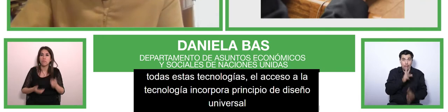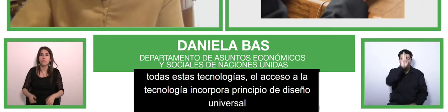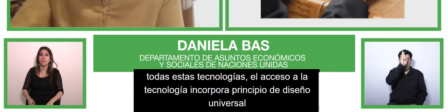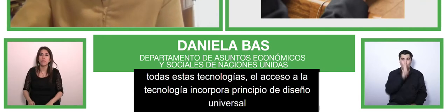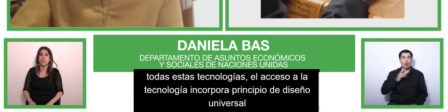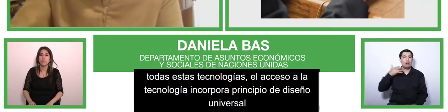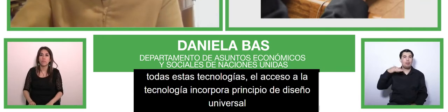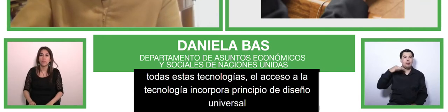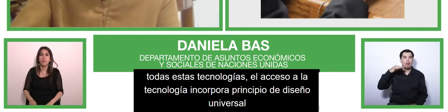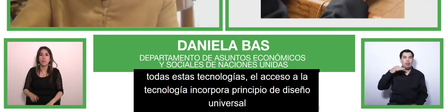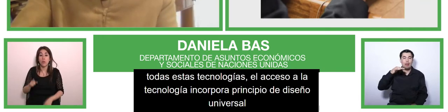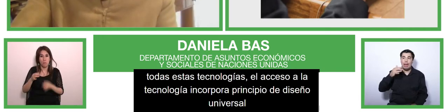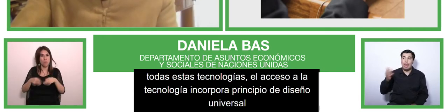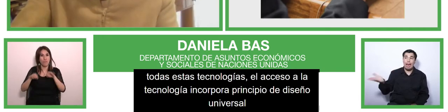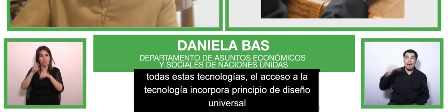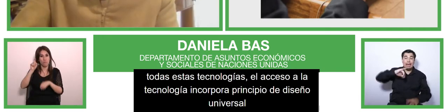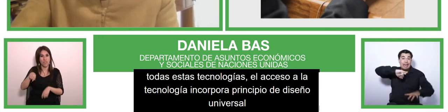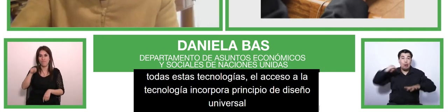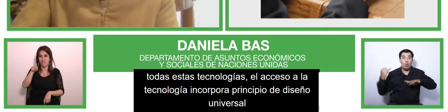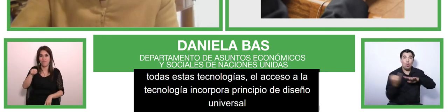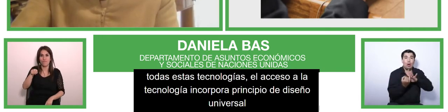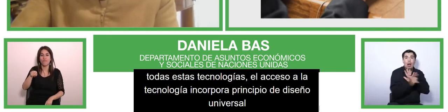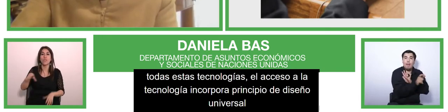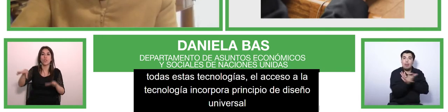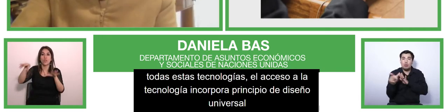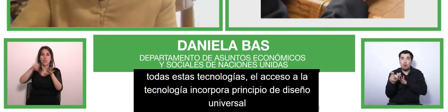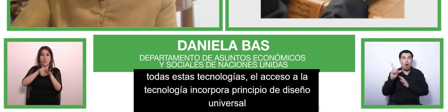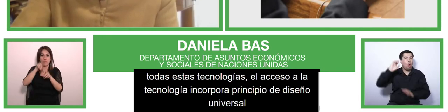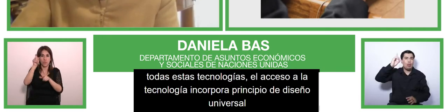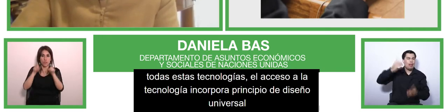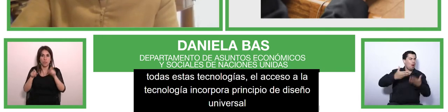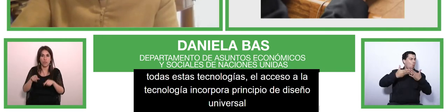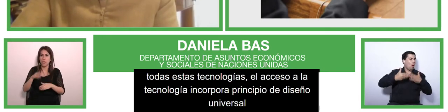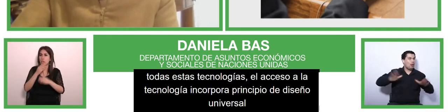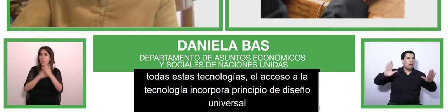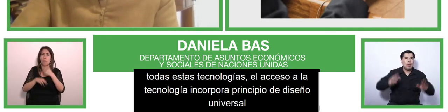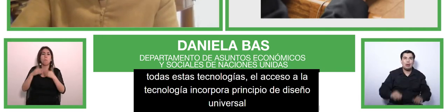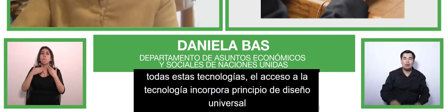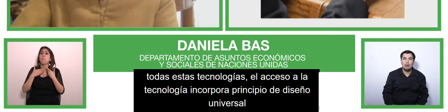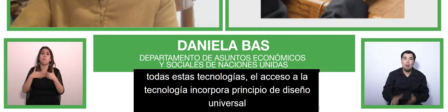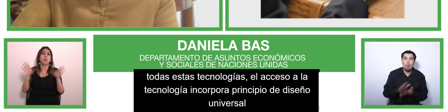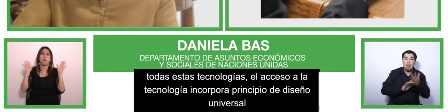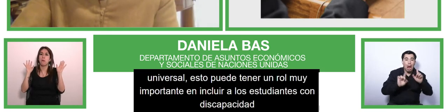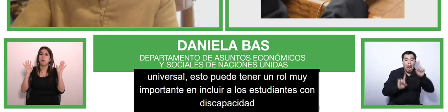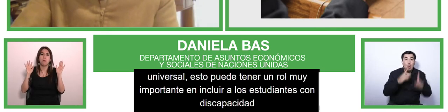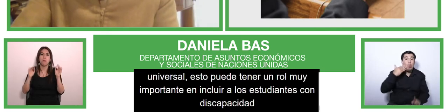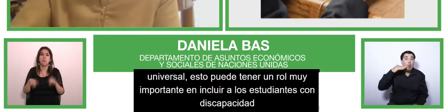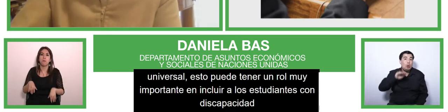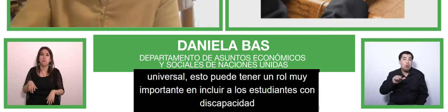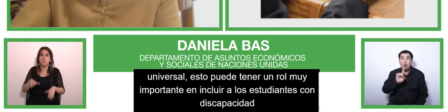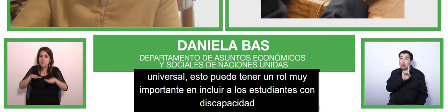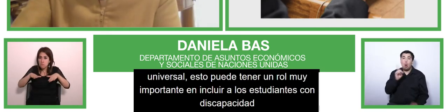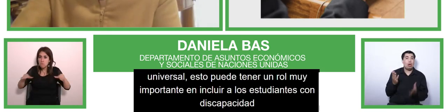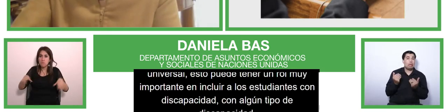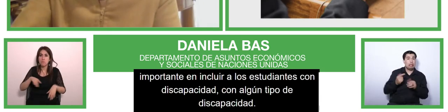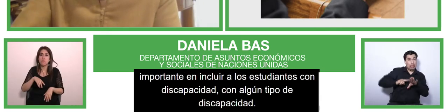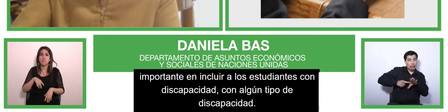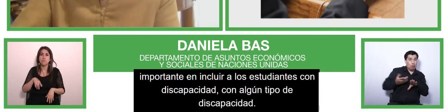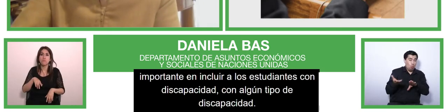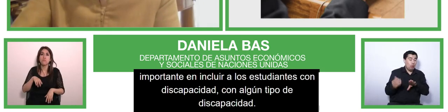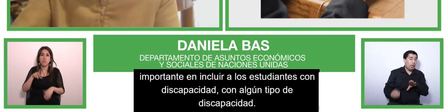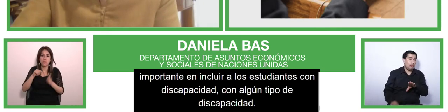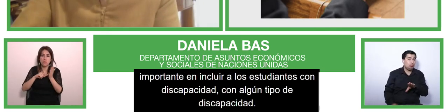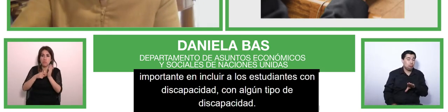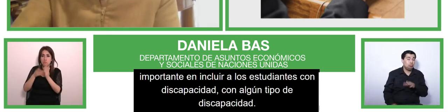kinds of disabilities it depends some children might not need uh assistive devices some some do